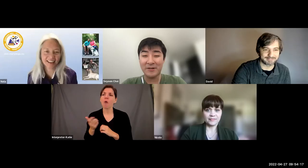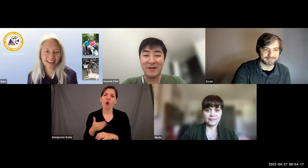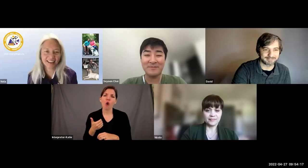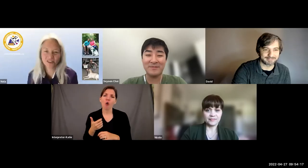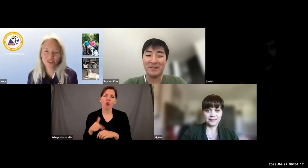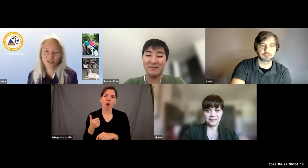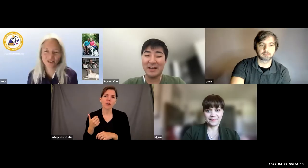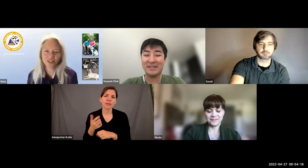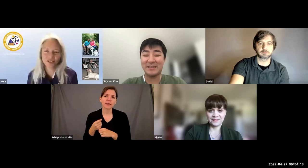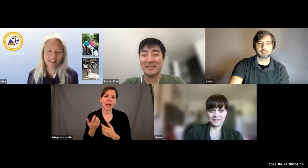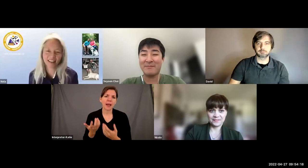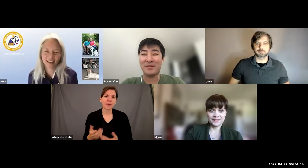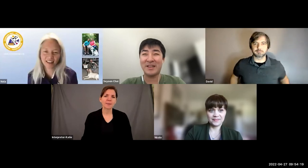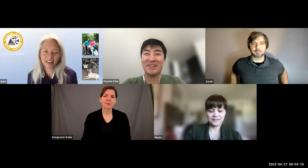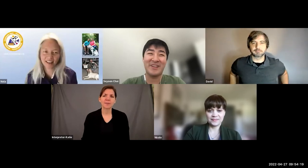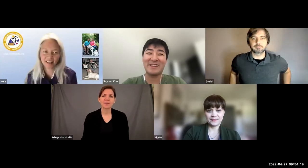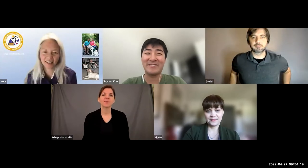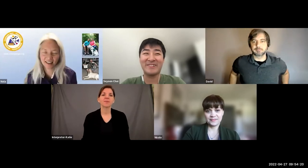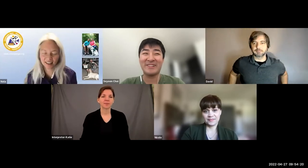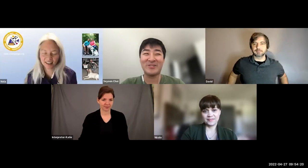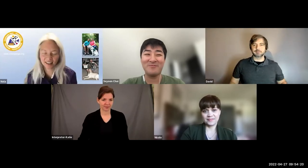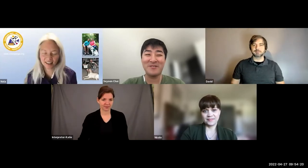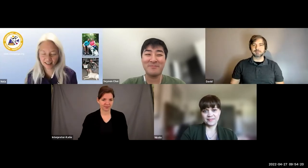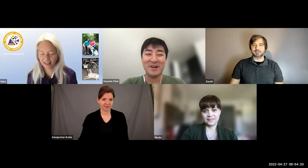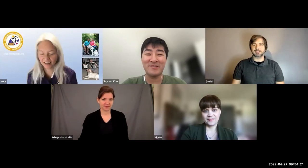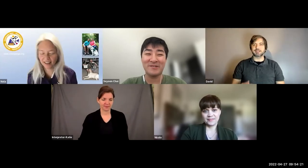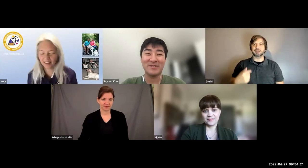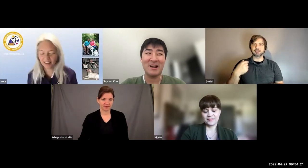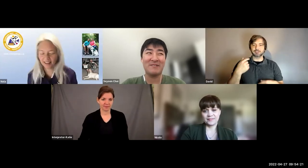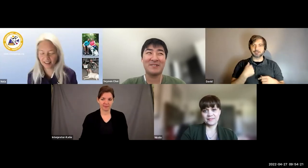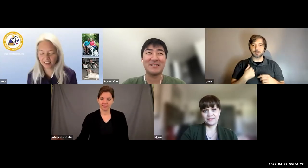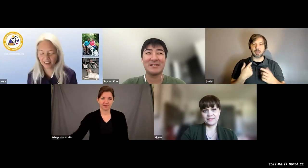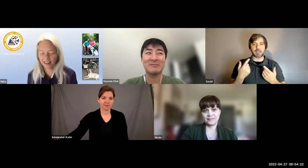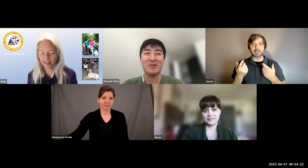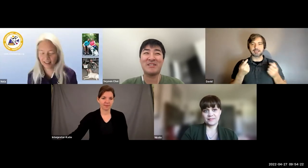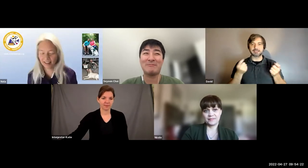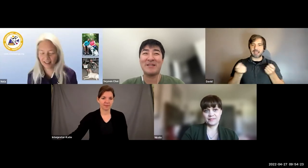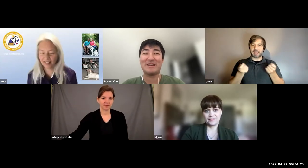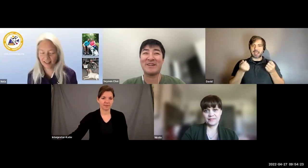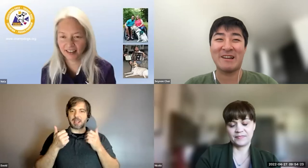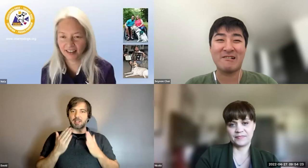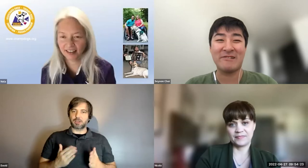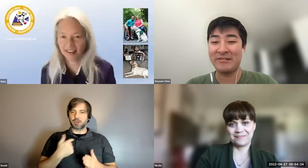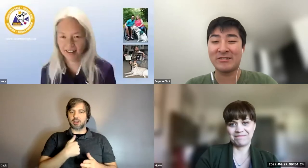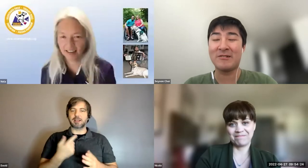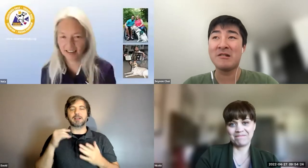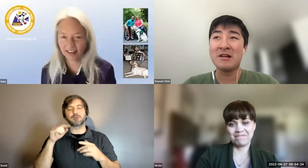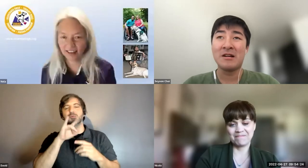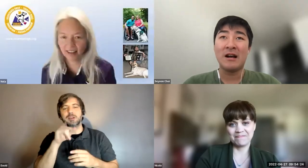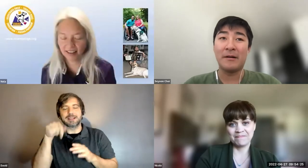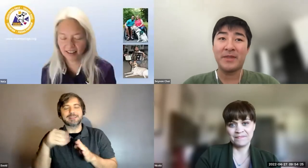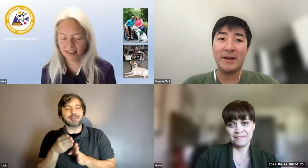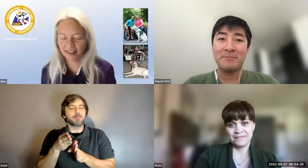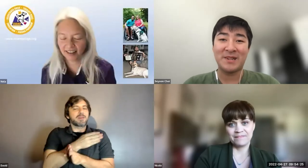so from as an applicant and a handler it took me about i want to say this is pre-pandemic era right so